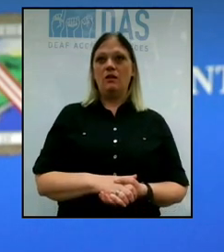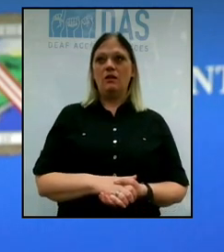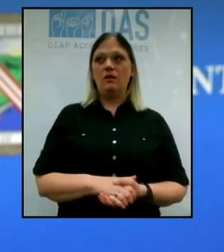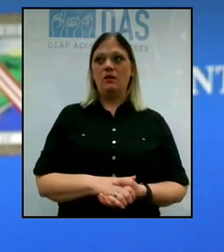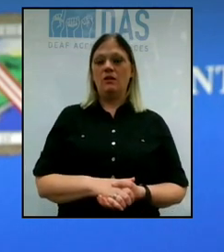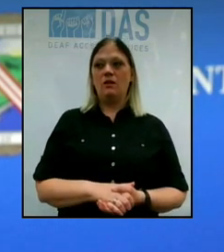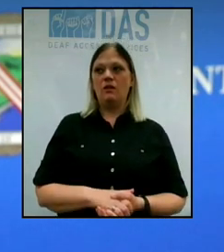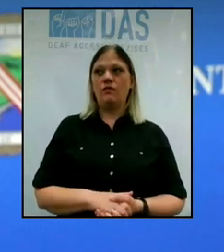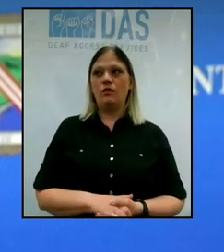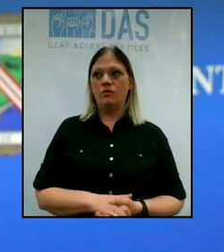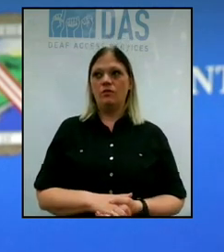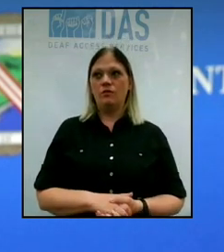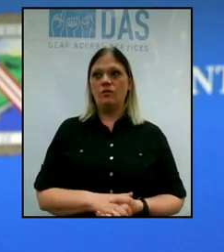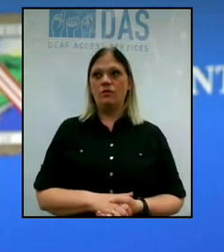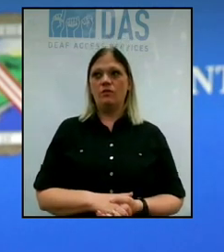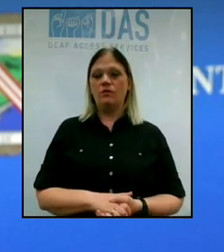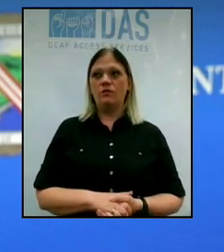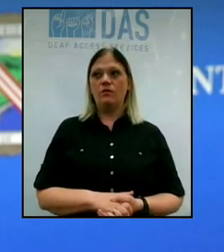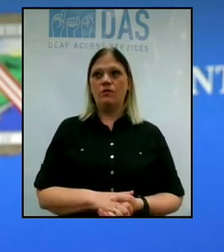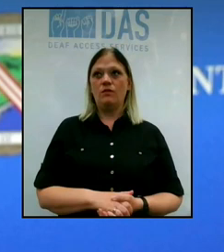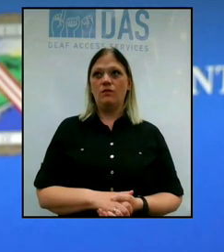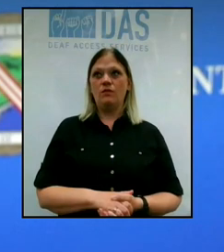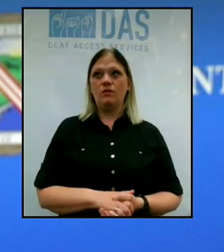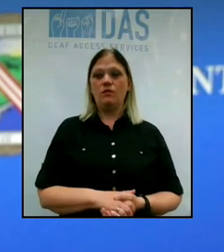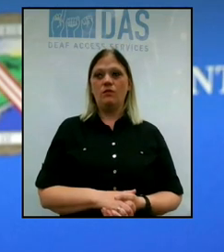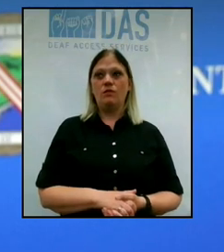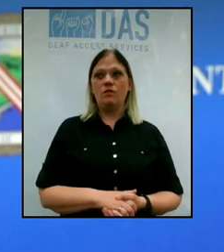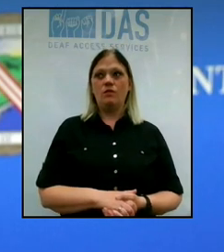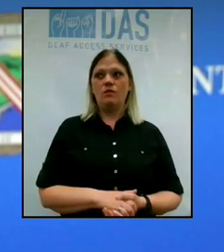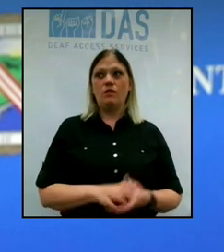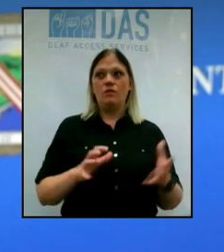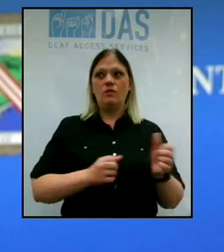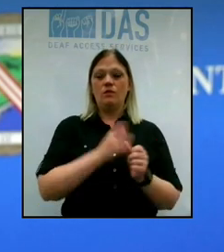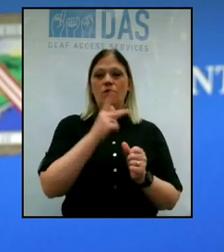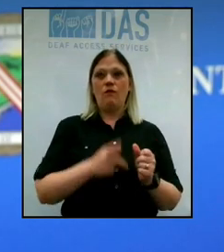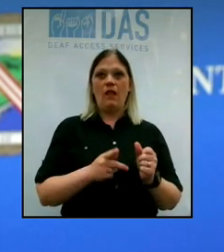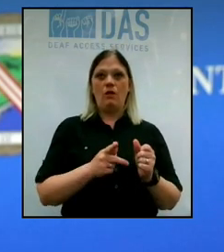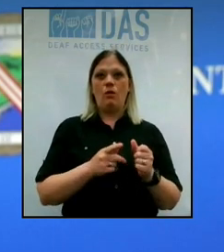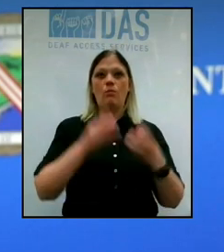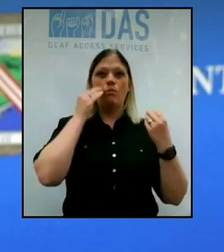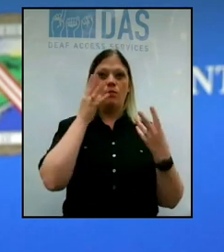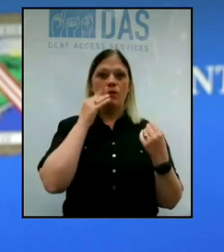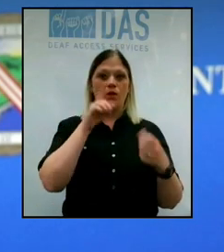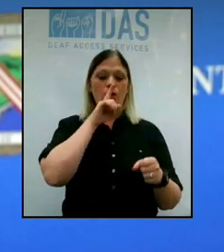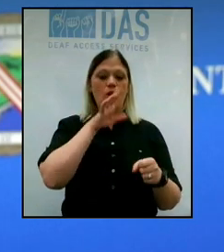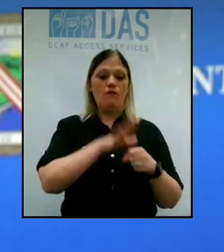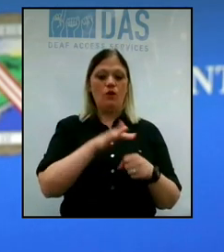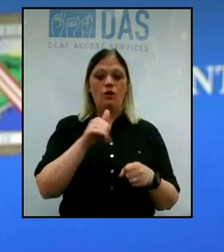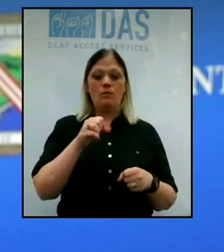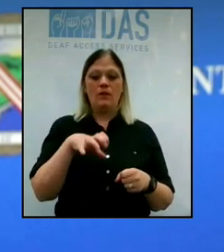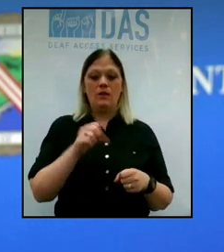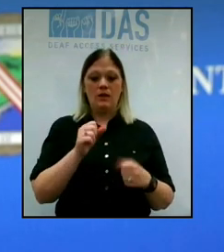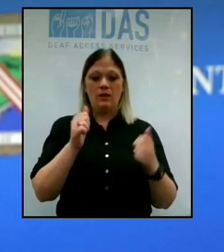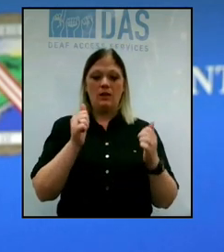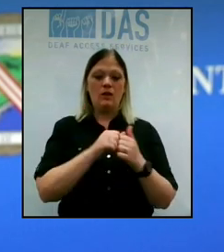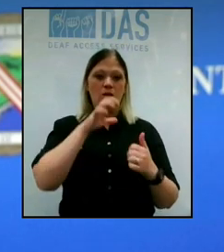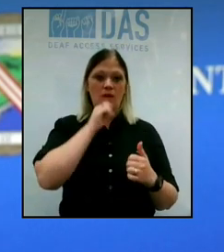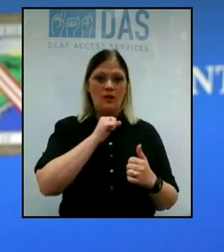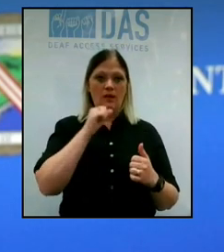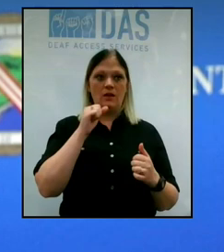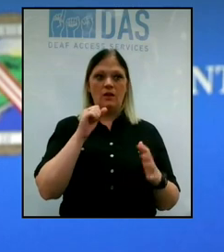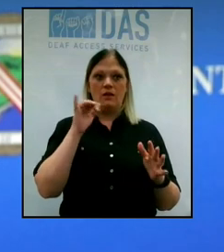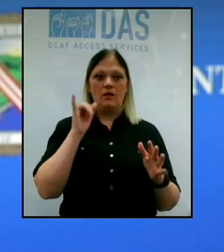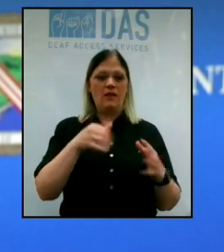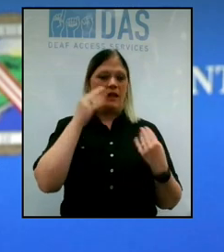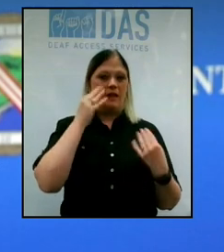Yes. Just a follow-up. Regarding the data for confirmed cases broken down by H-COVID-10, but that information